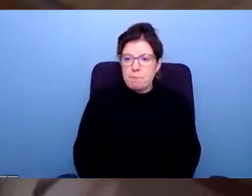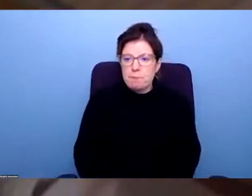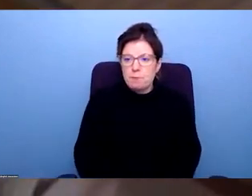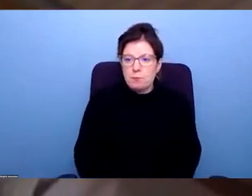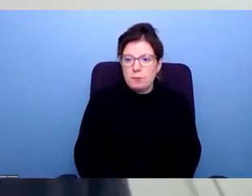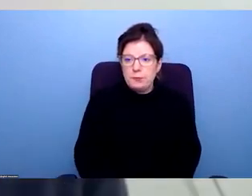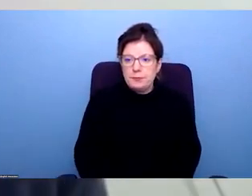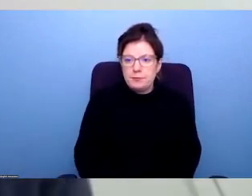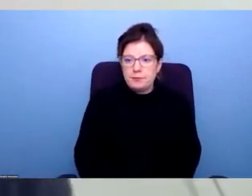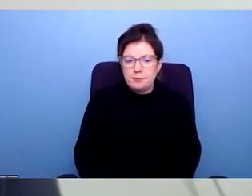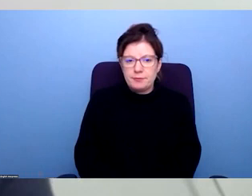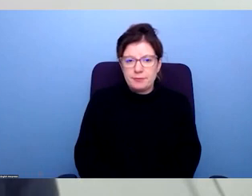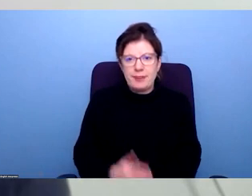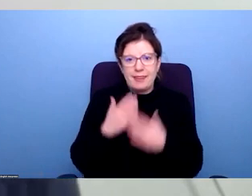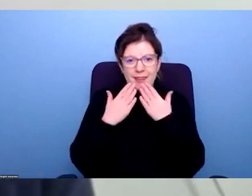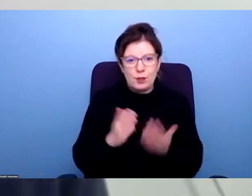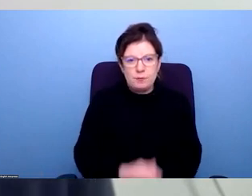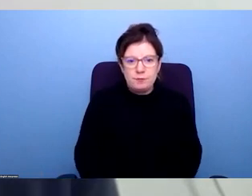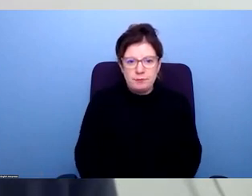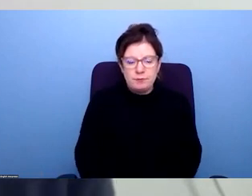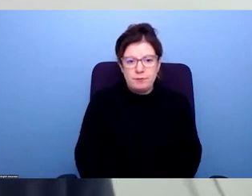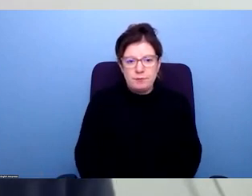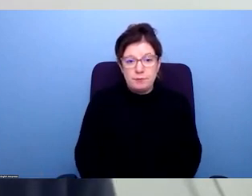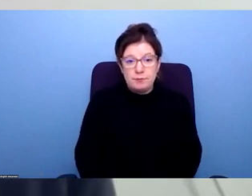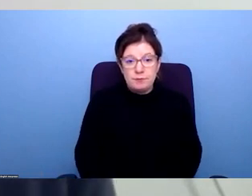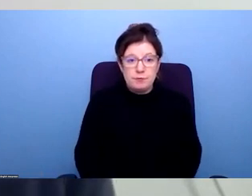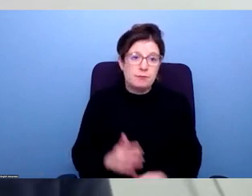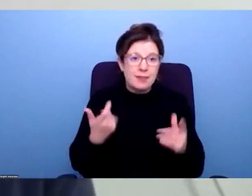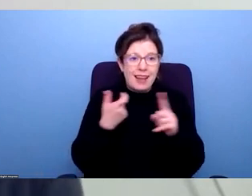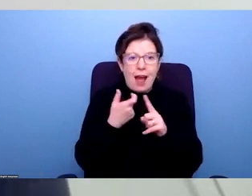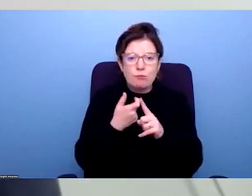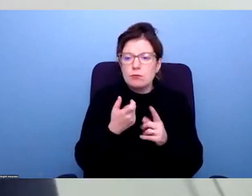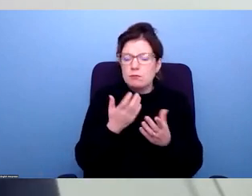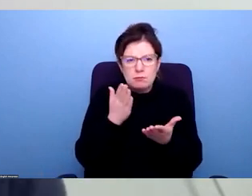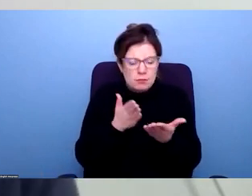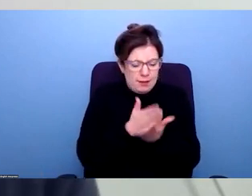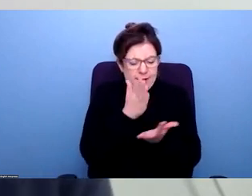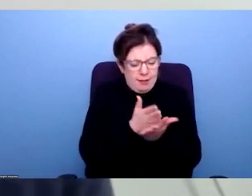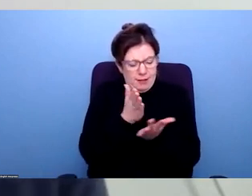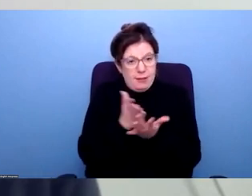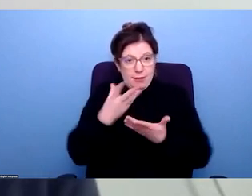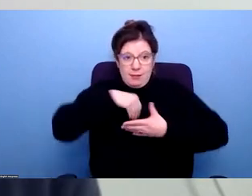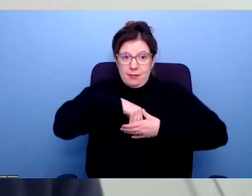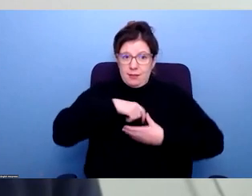Right, thank you both. And I think intersectionality is a really important aspect that's often forgotten. We often try and